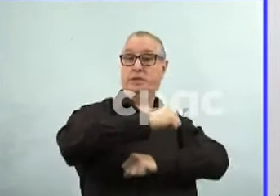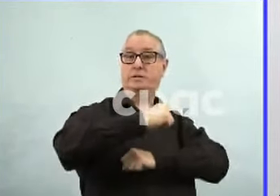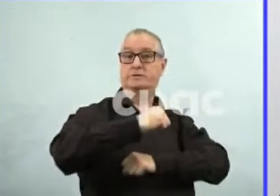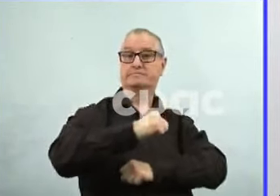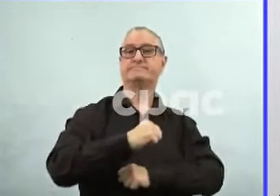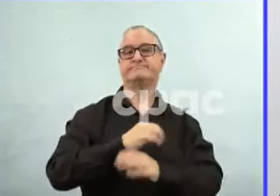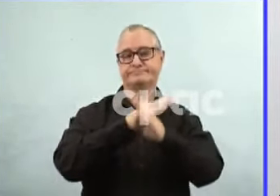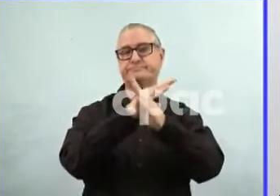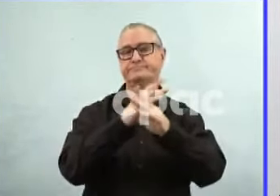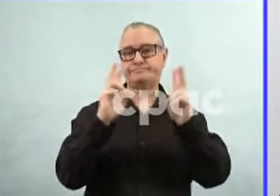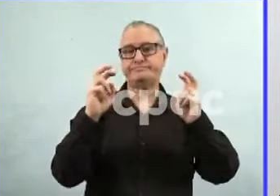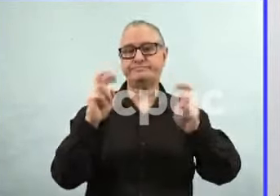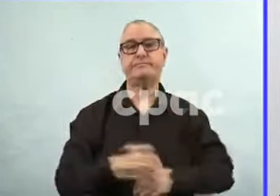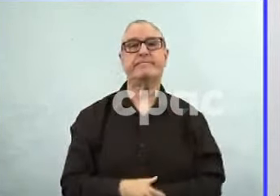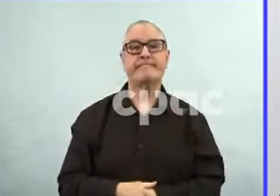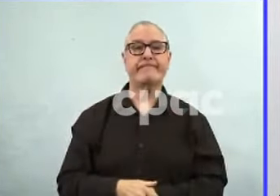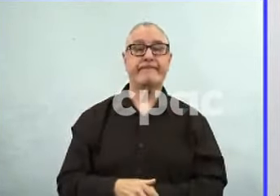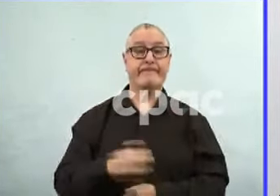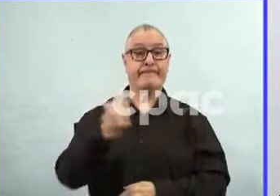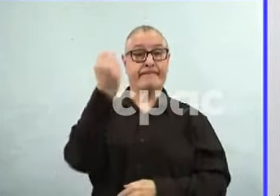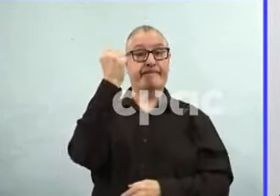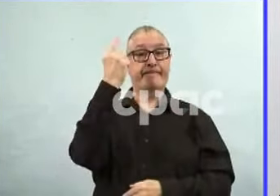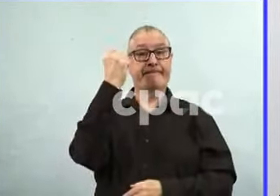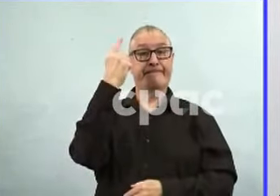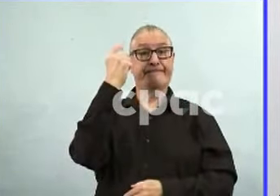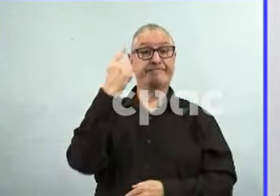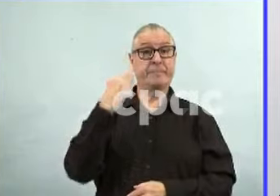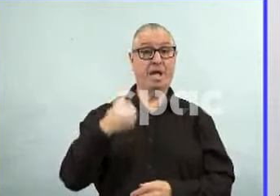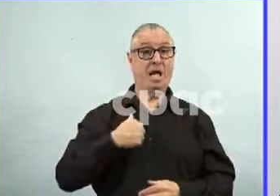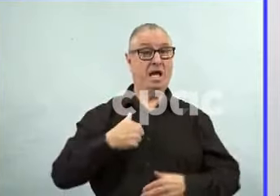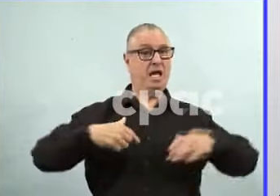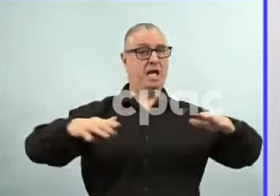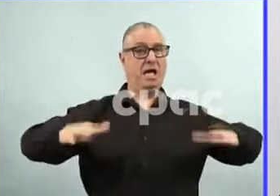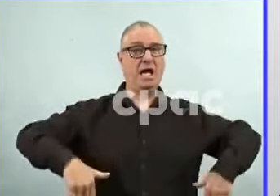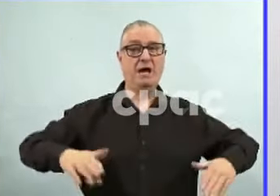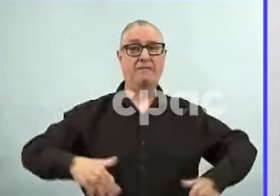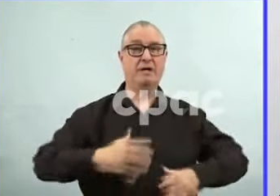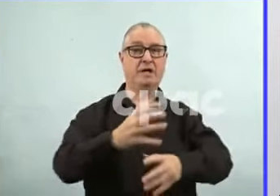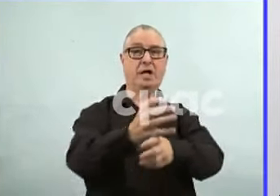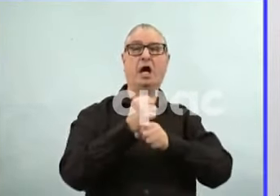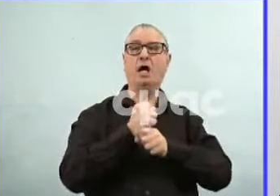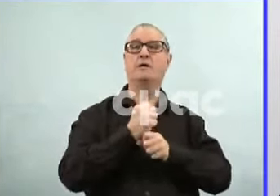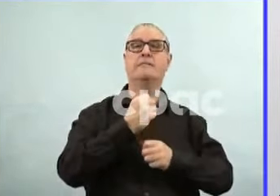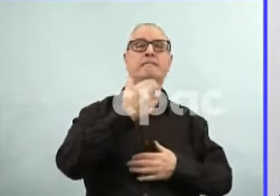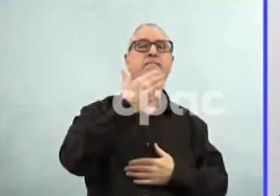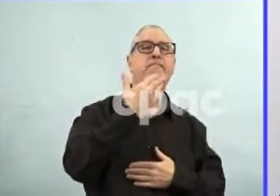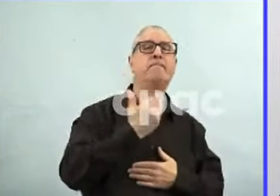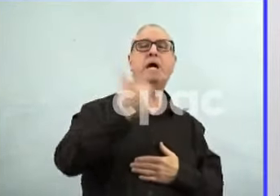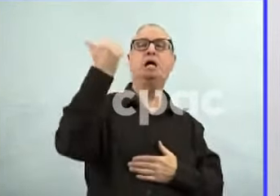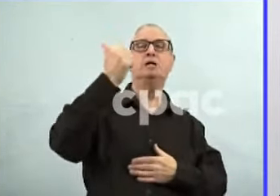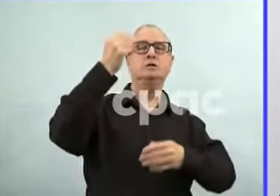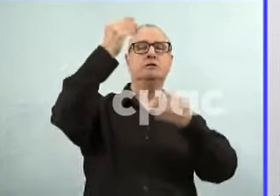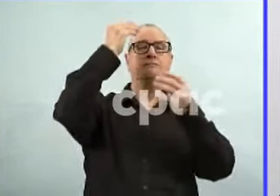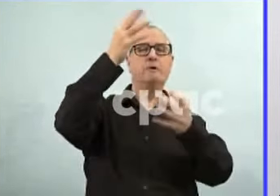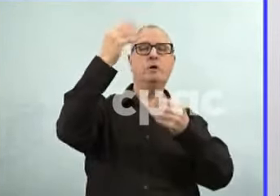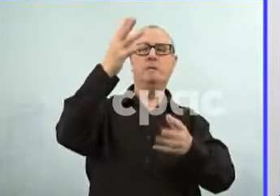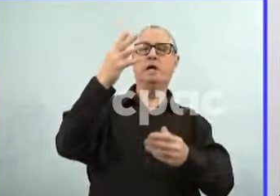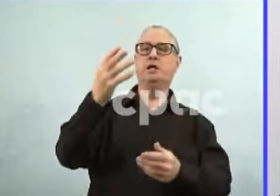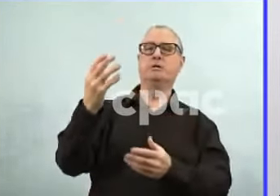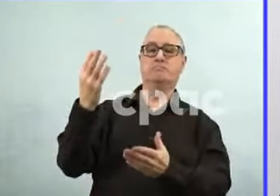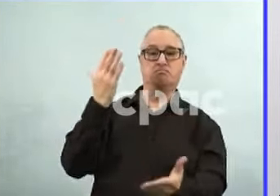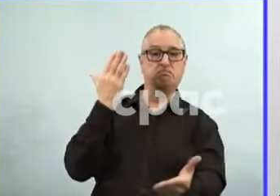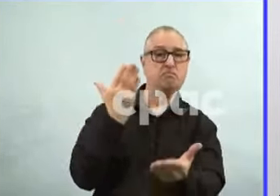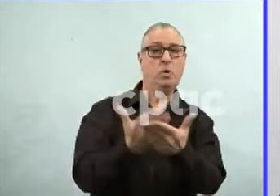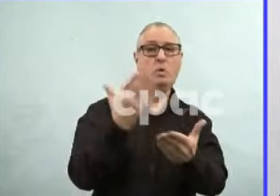don't yet have clear data on the best timing of COVID-19 vaccine after COVID-19 infection. The NACI advice